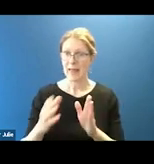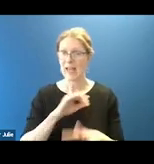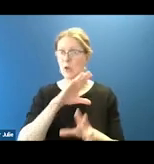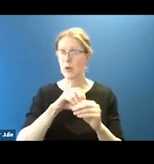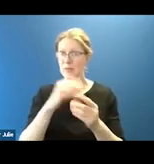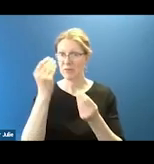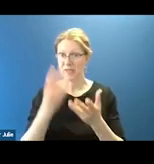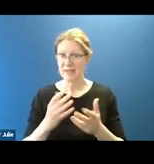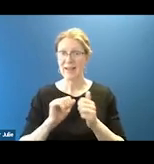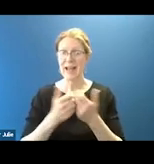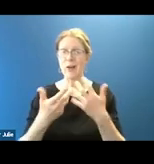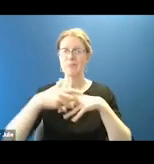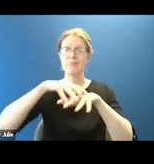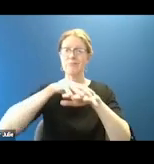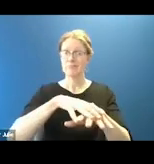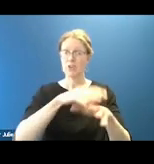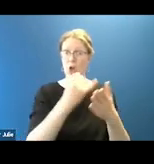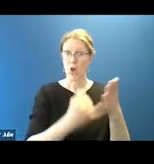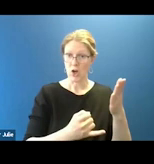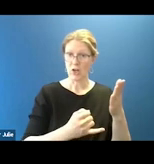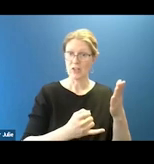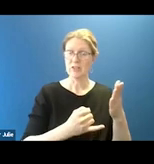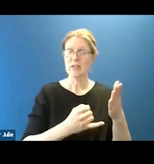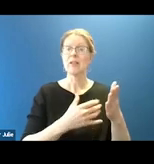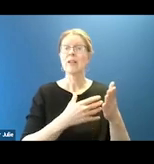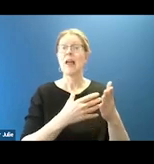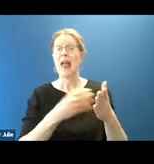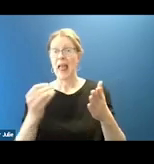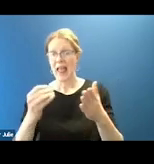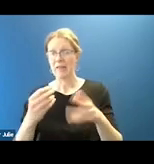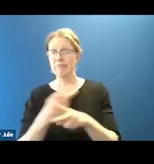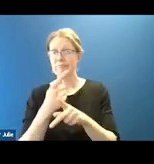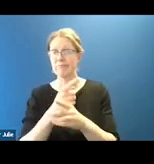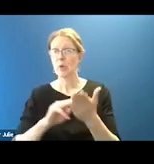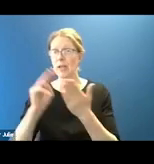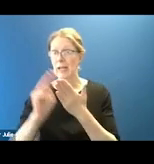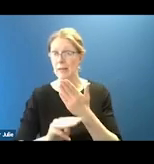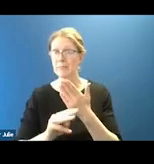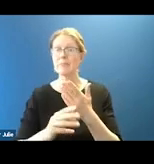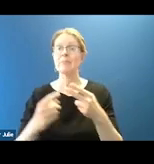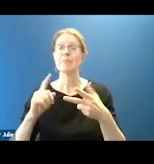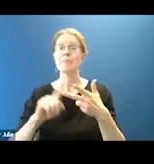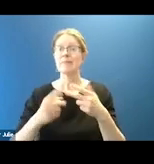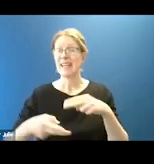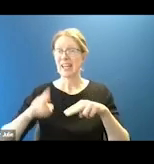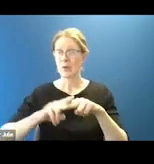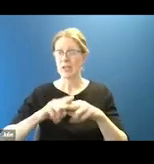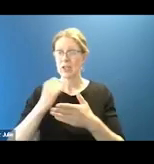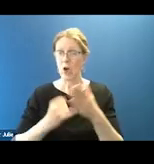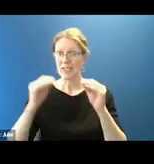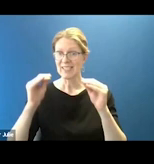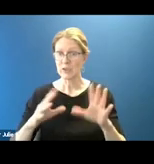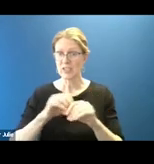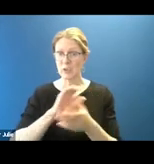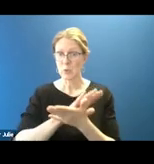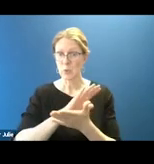how they'll integrate arts education instruction into curriculum and increase the number of art teachers in schools. The bill